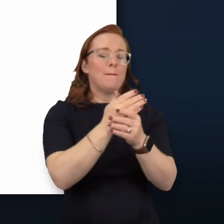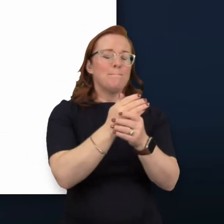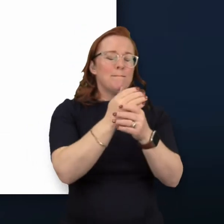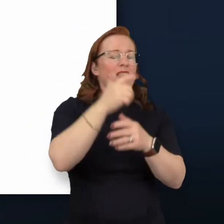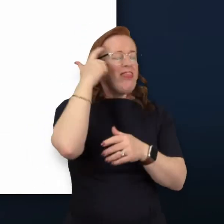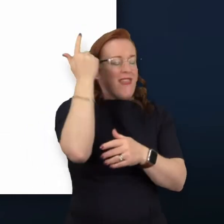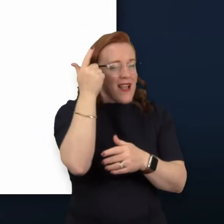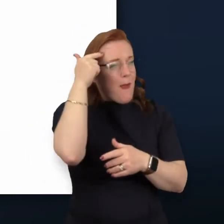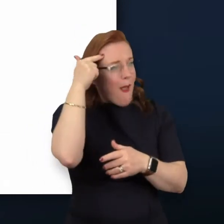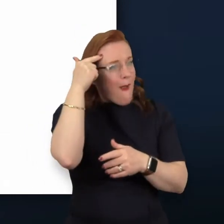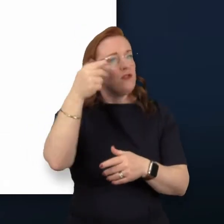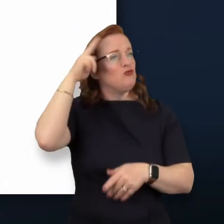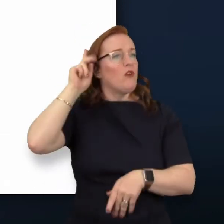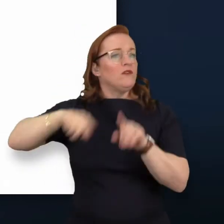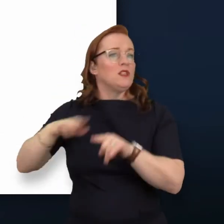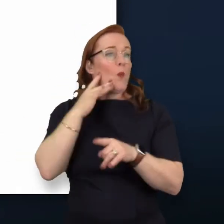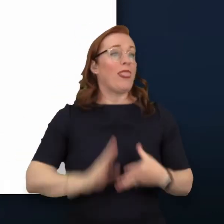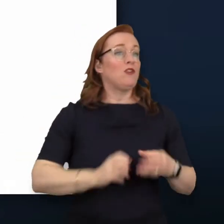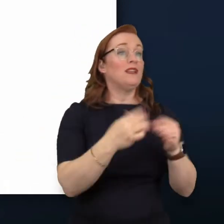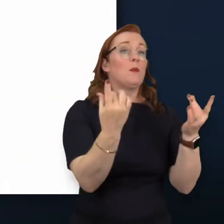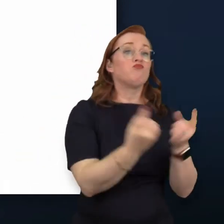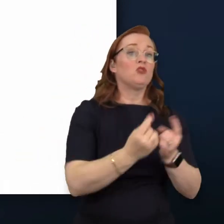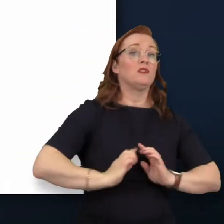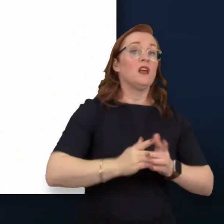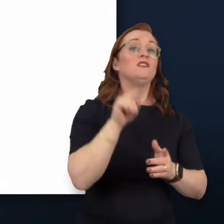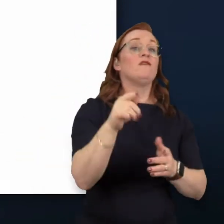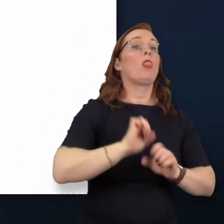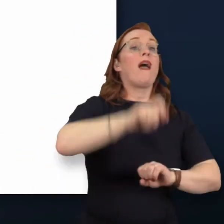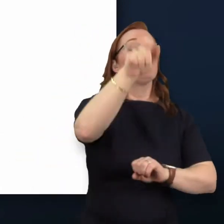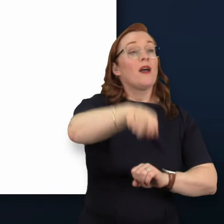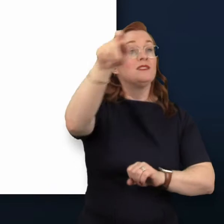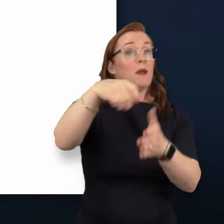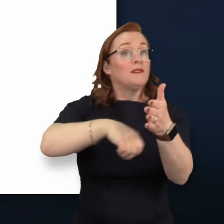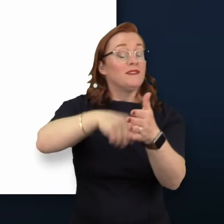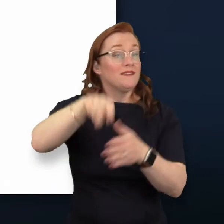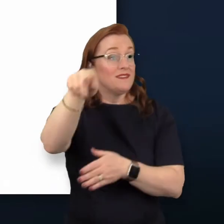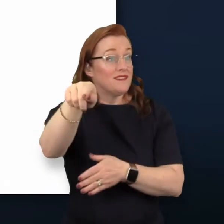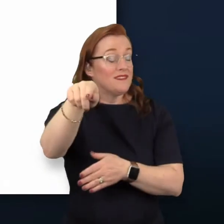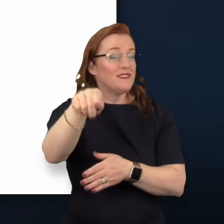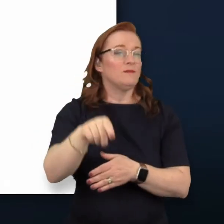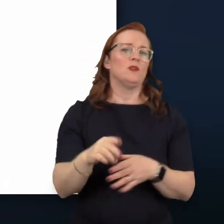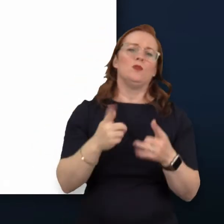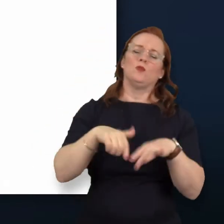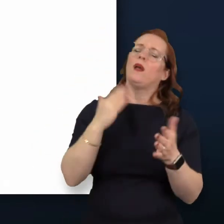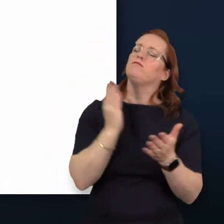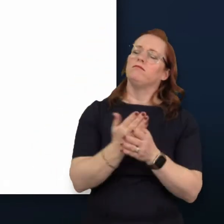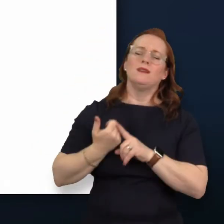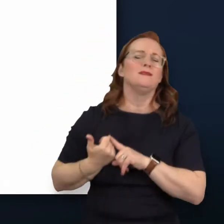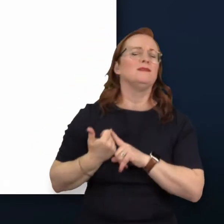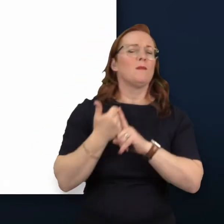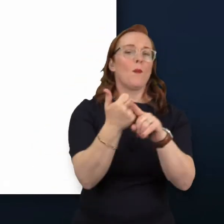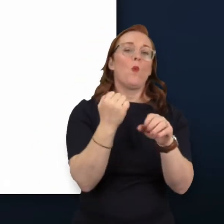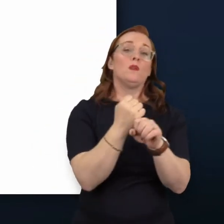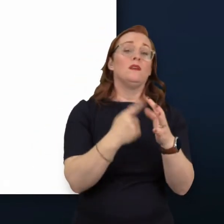design and deliver products and services for their customers. So we're huge supporters of GAIN's goal